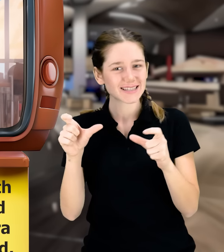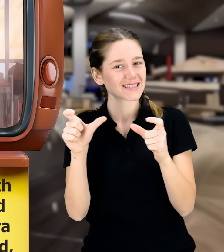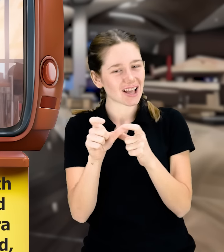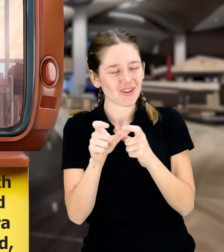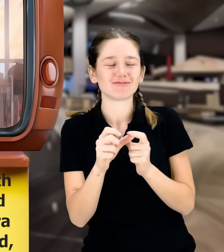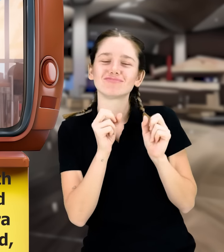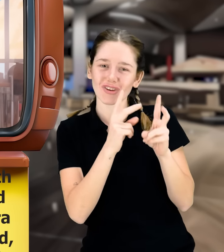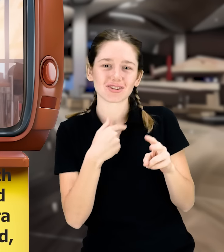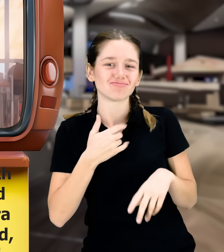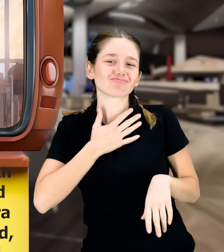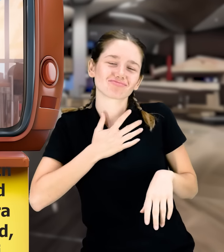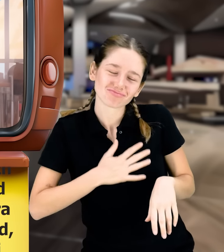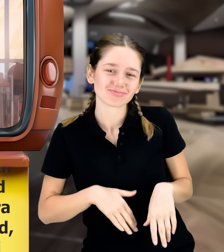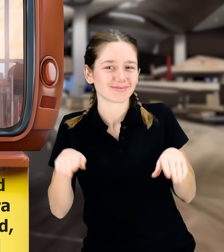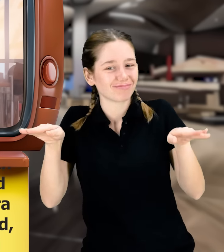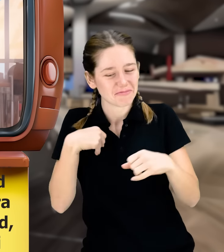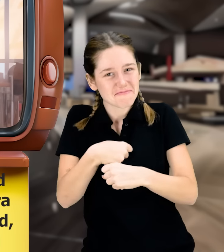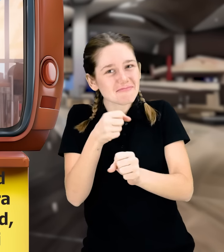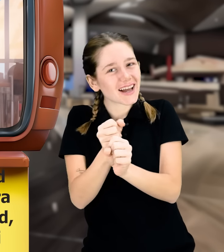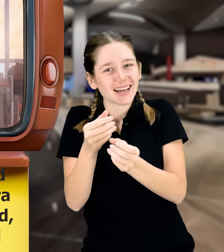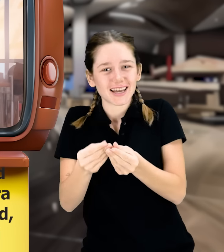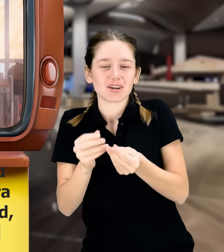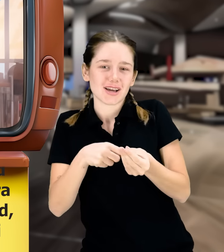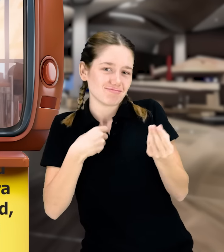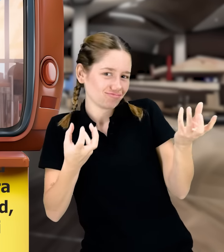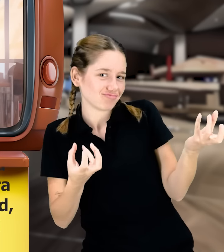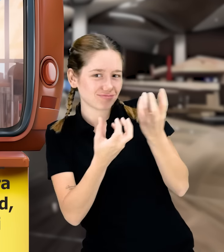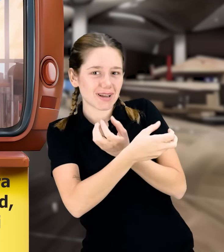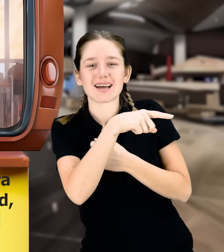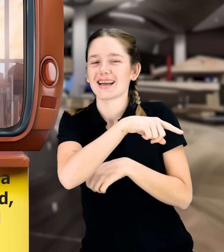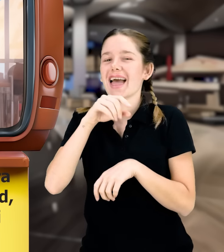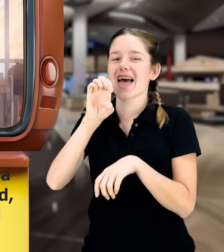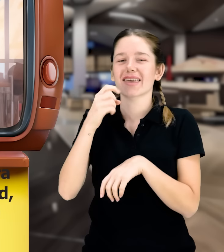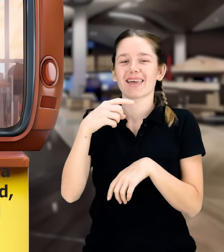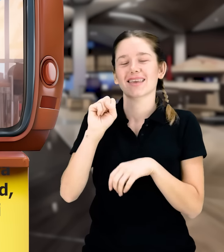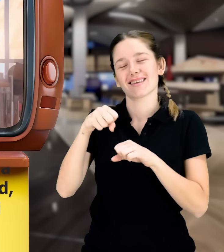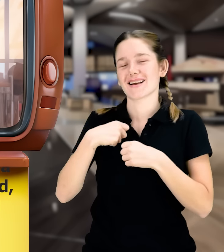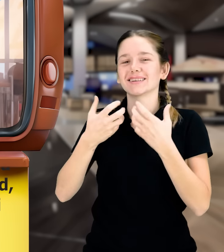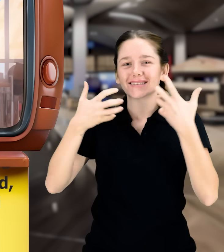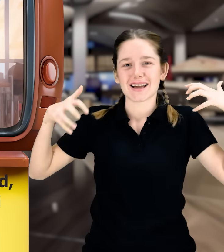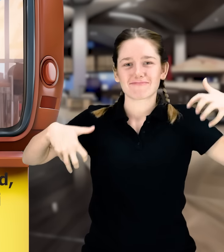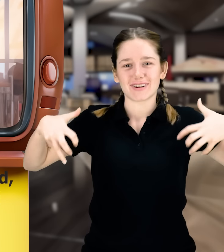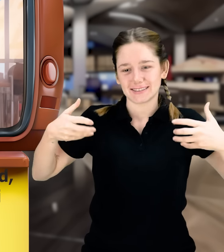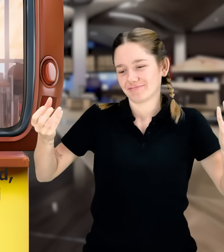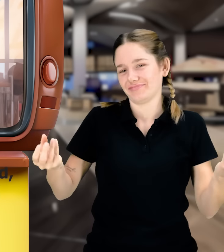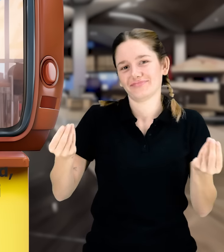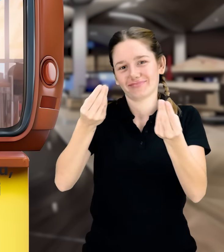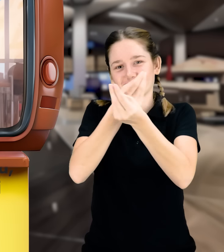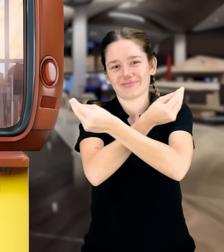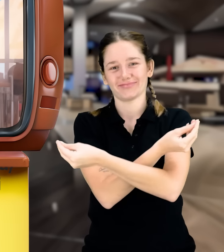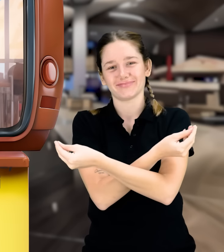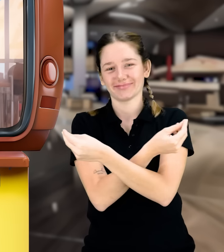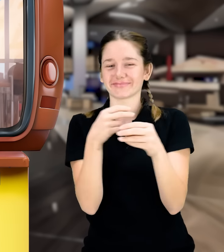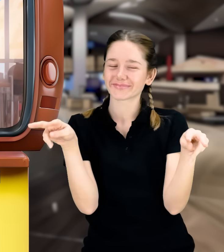to their new friend. Sakura gifted Ege a handmade origami bird. And Ege gave her his